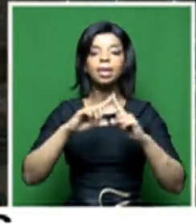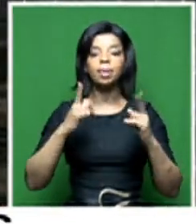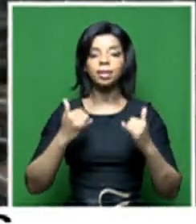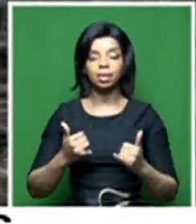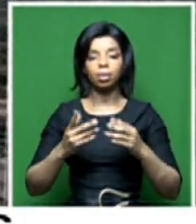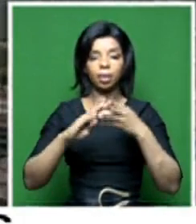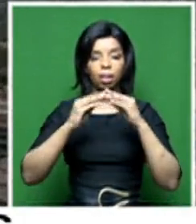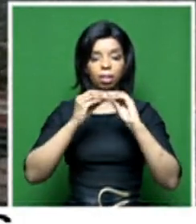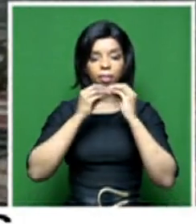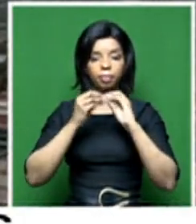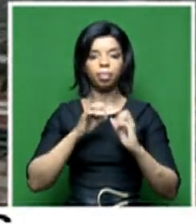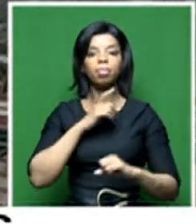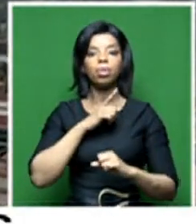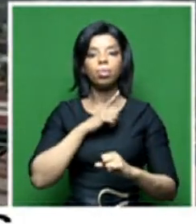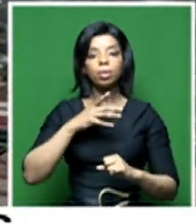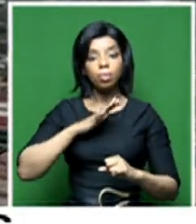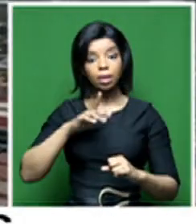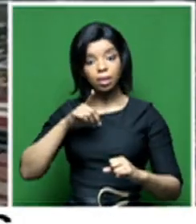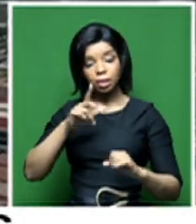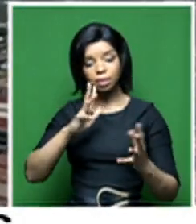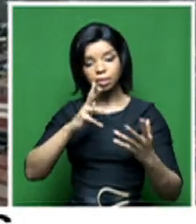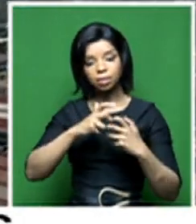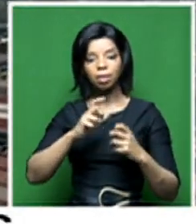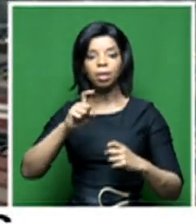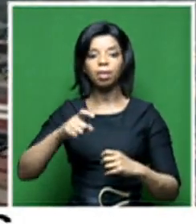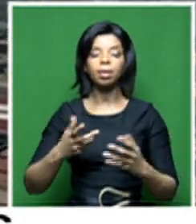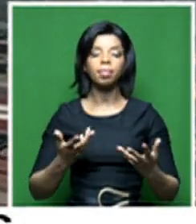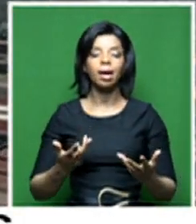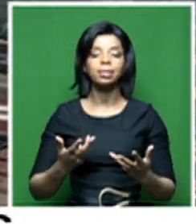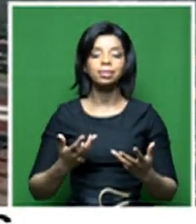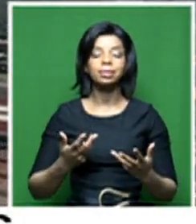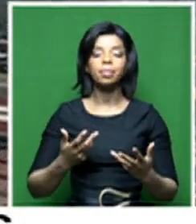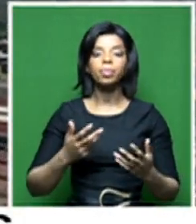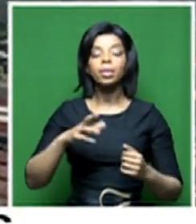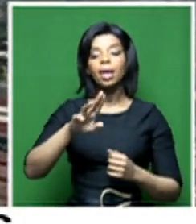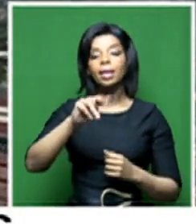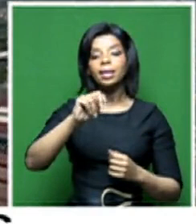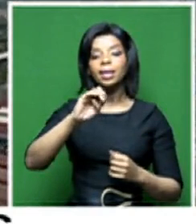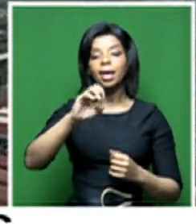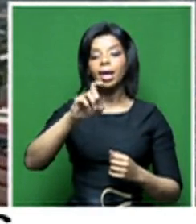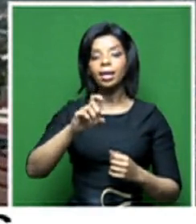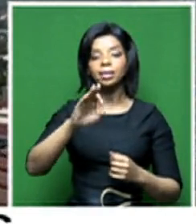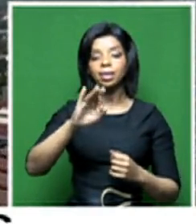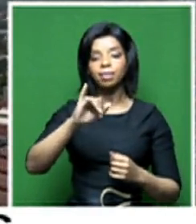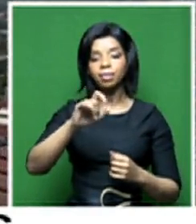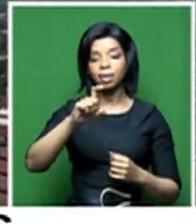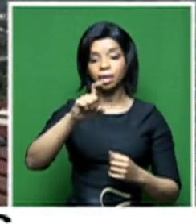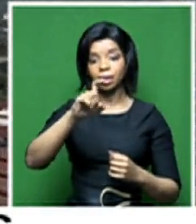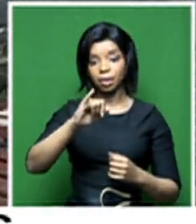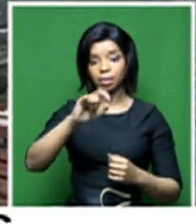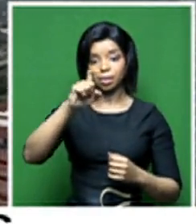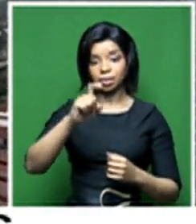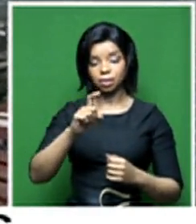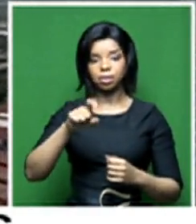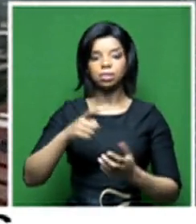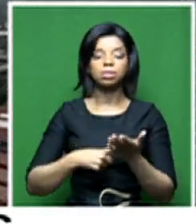or we need to expand it. Netflix and all other over-the-top services would have to be made a discussion that would have to